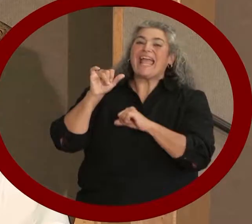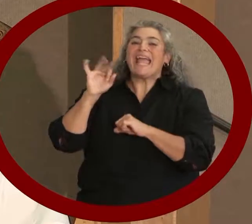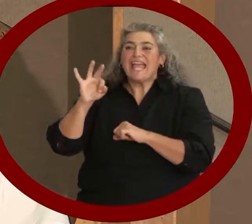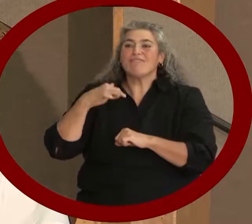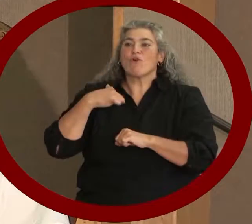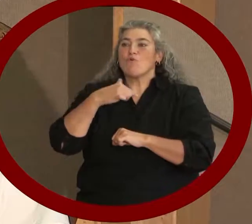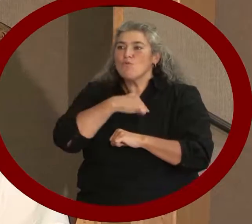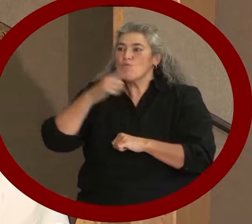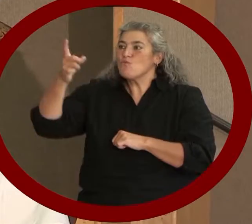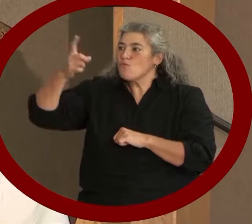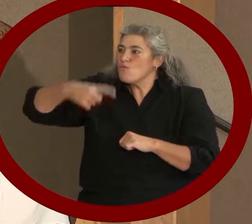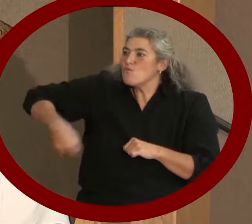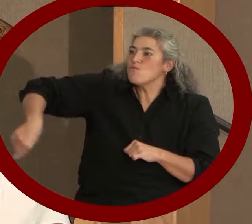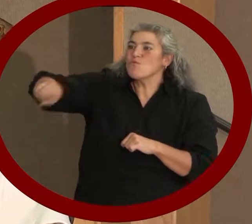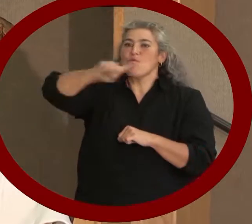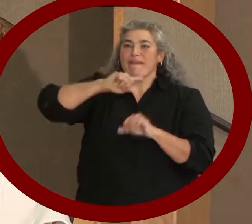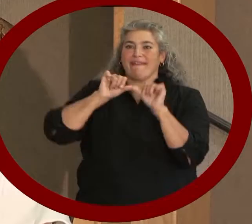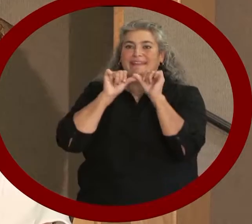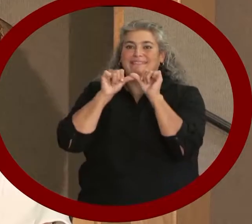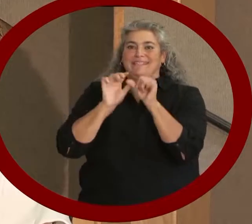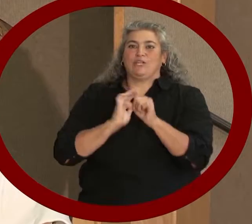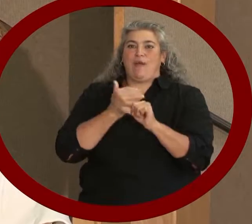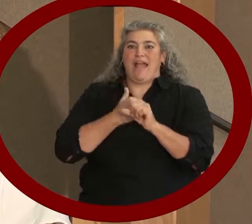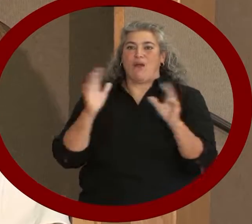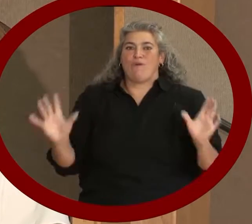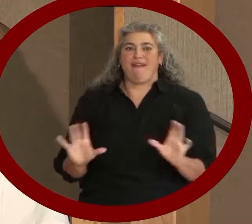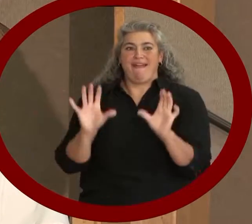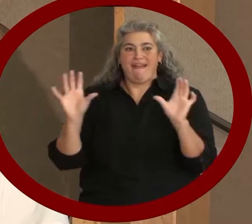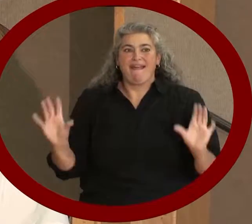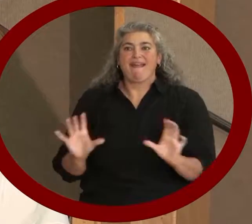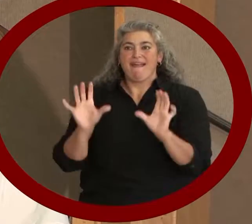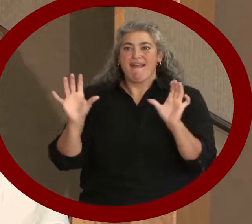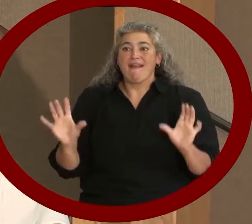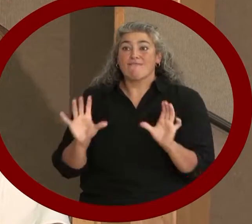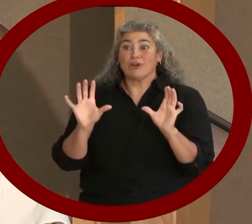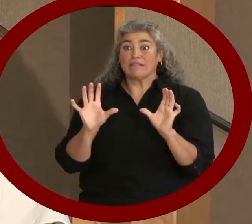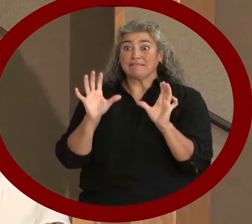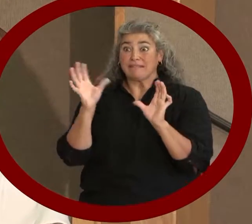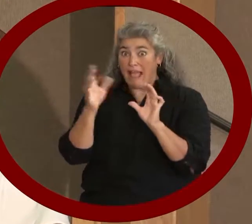not just as organizations, but each of us as individuals.